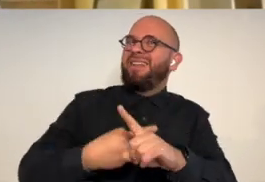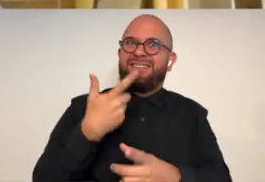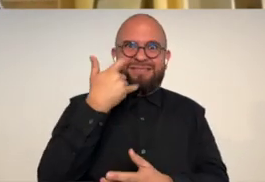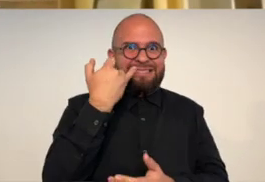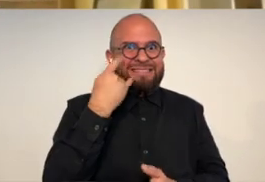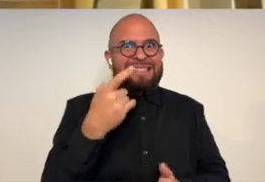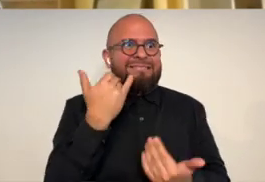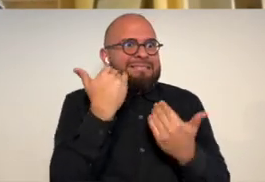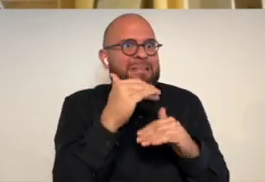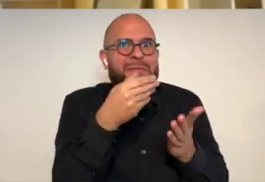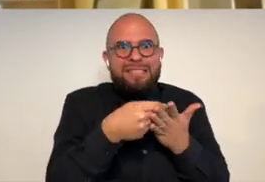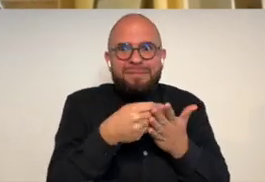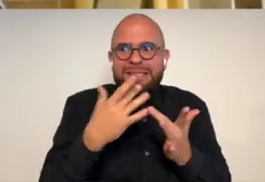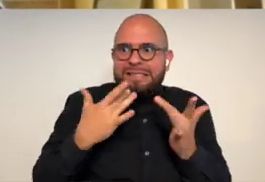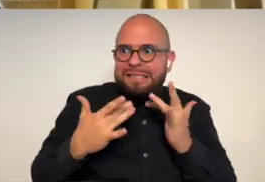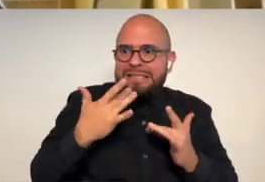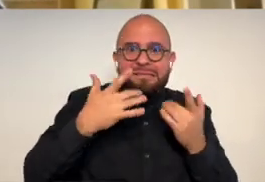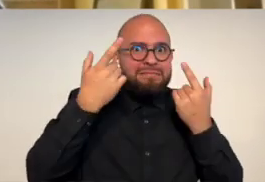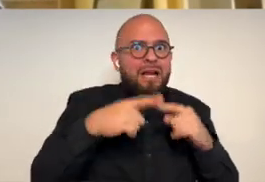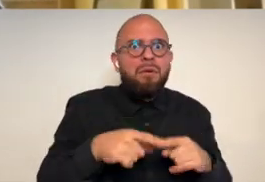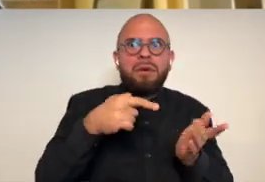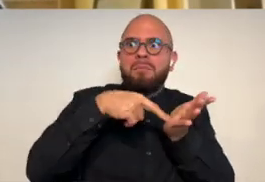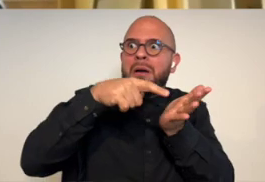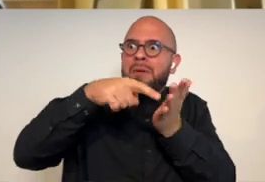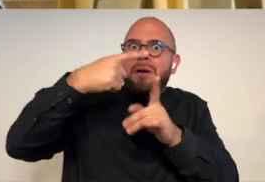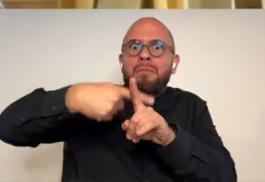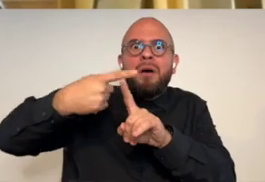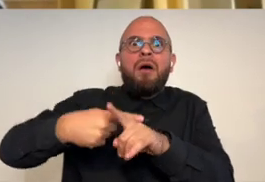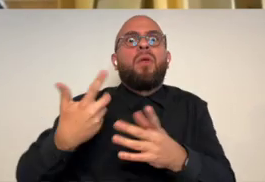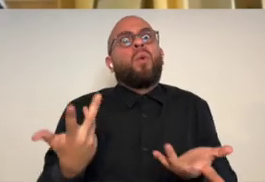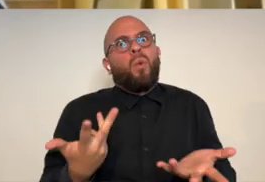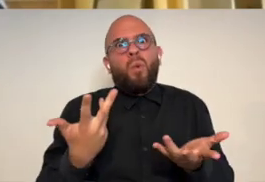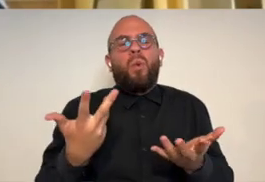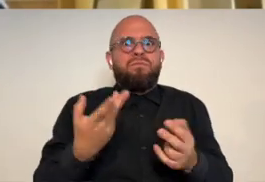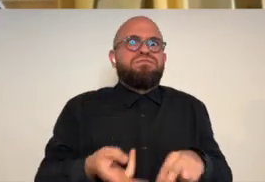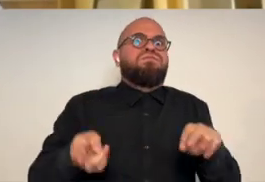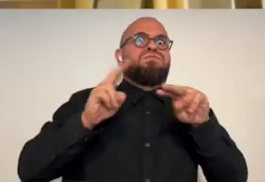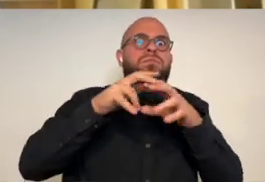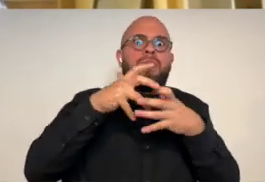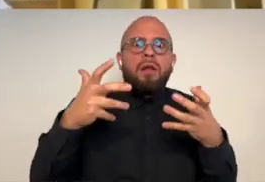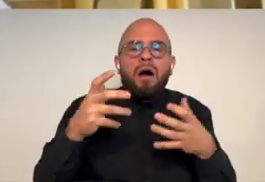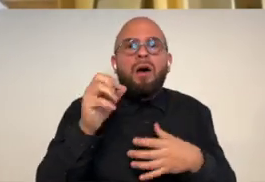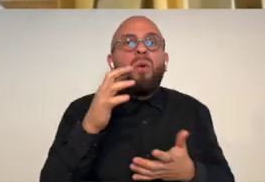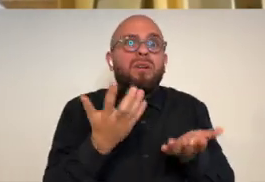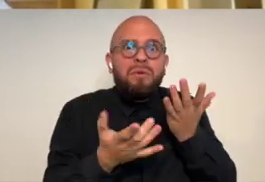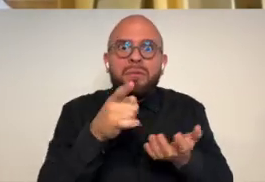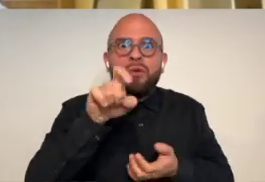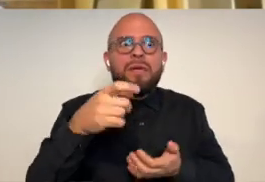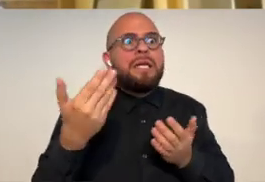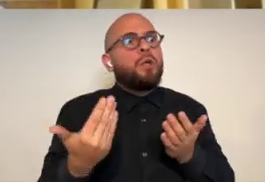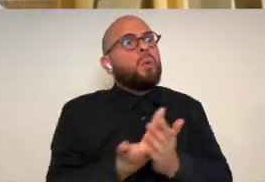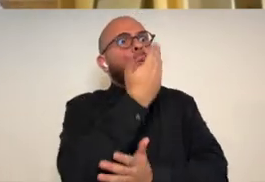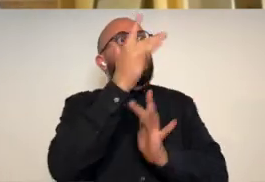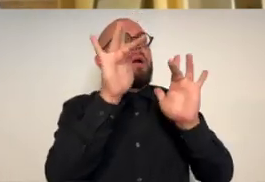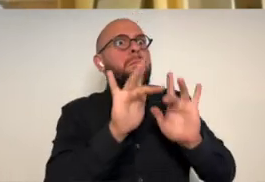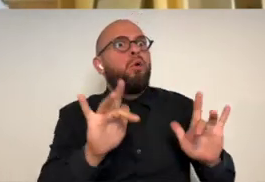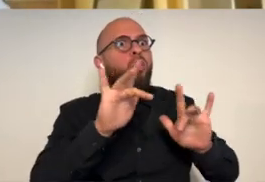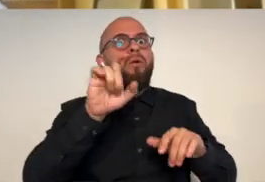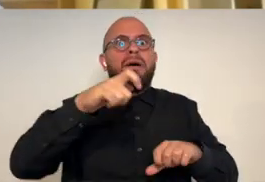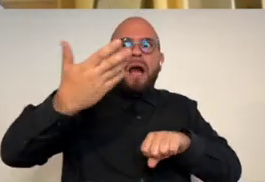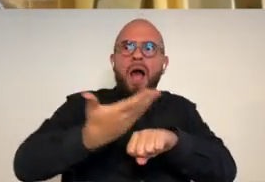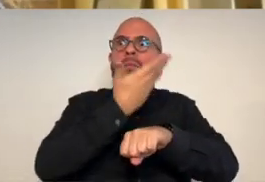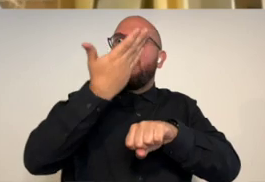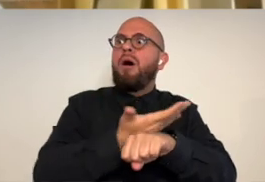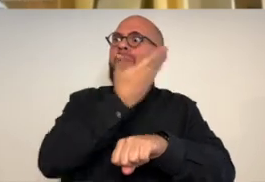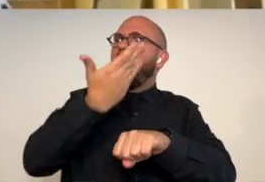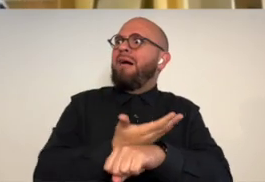because that's that can add up especially if like you're on a limited income or you don't have the newest computer to get like